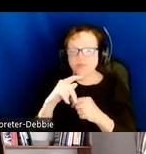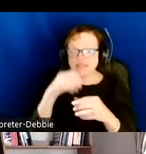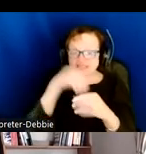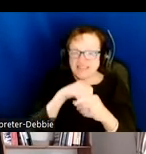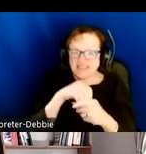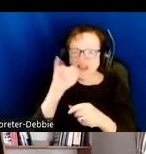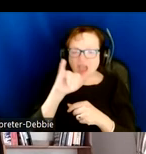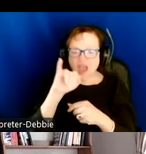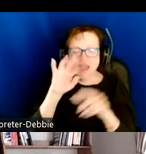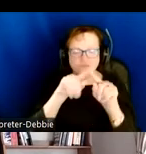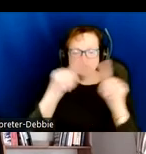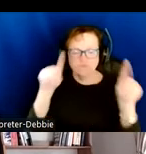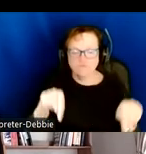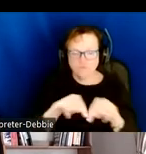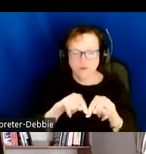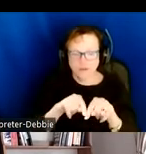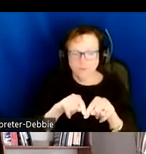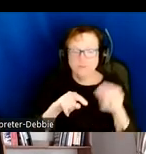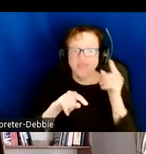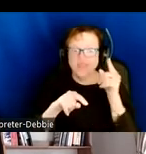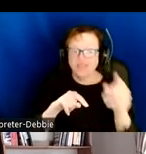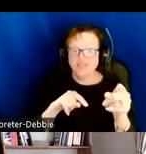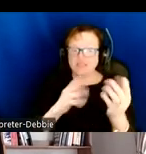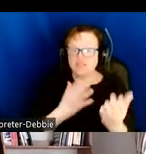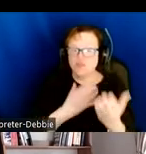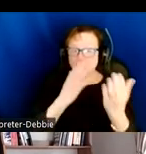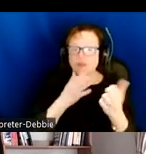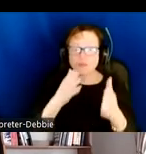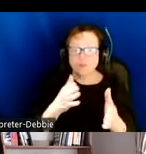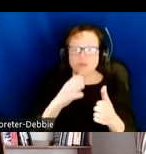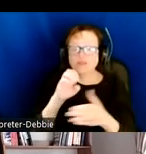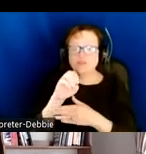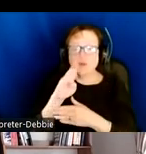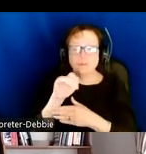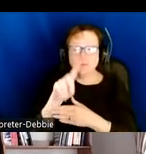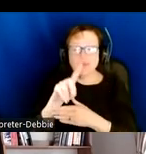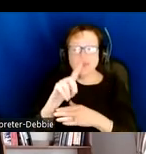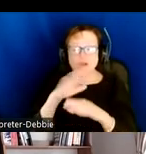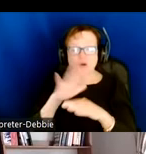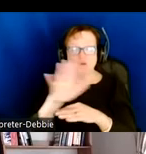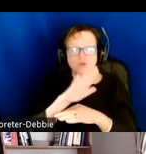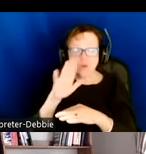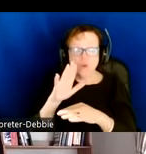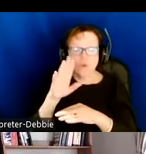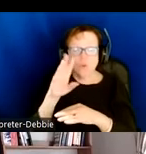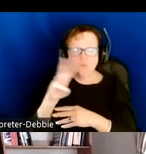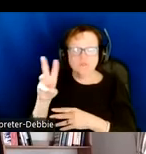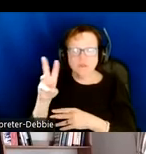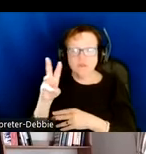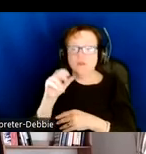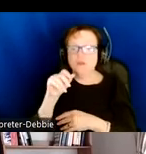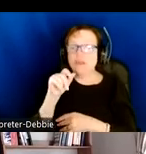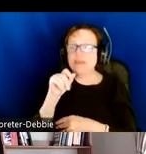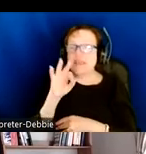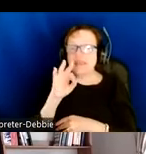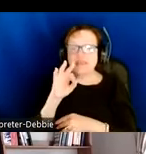this is the Google developer recommendation recommended way to embed maps onto a website. If you embed them in some non-standard